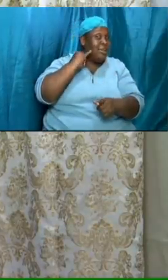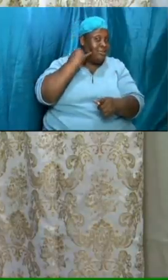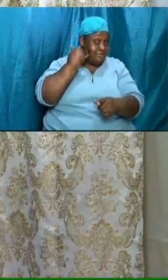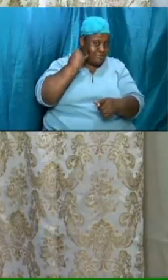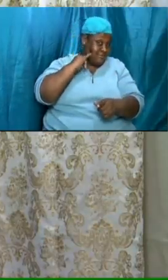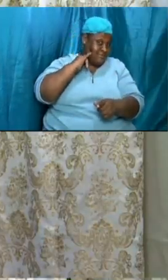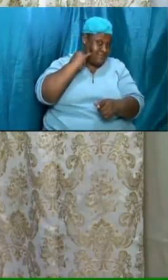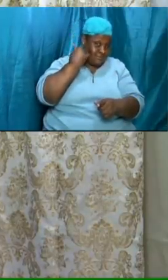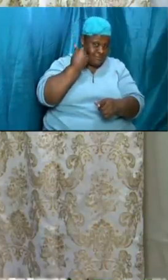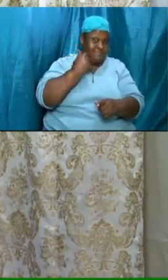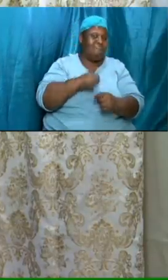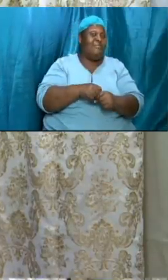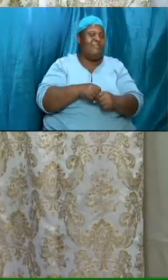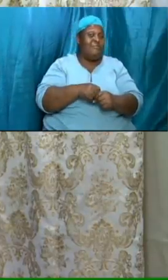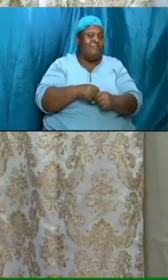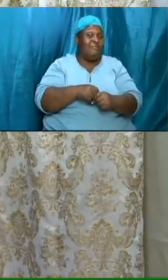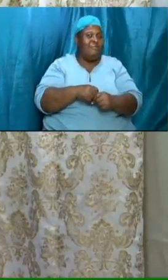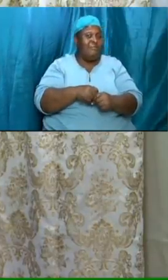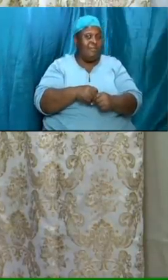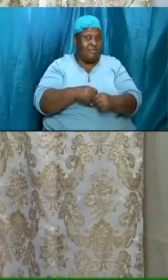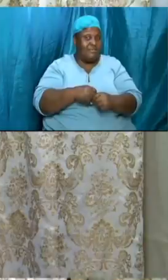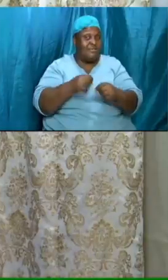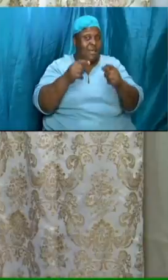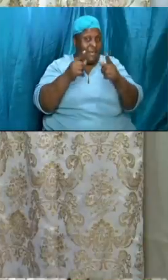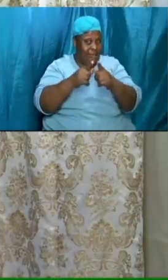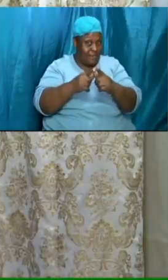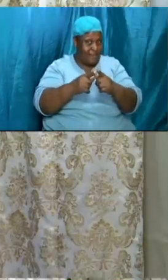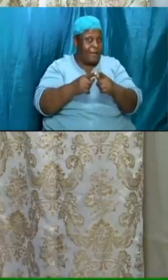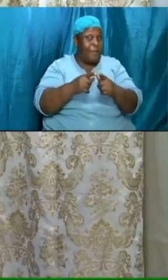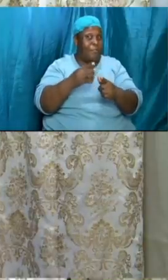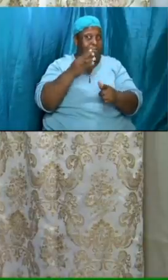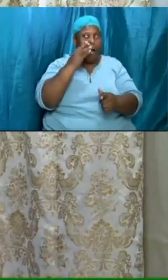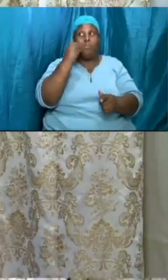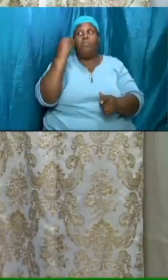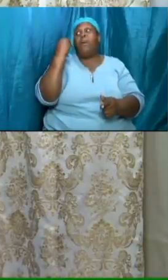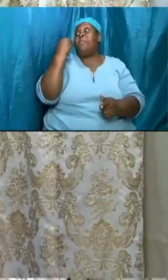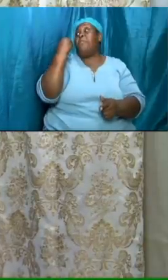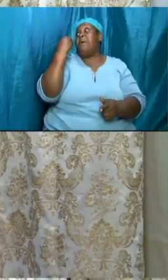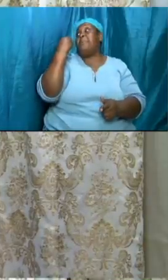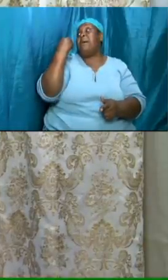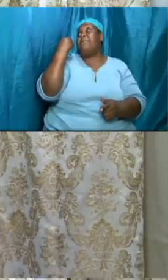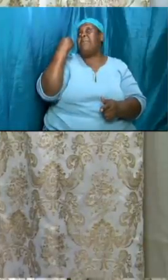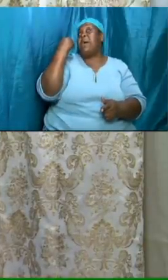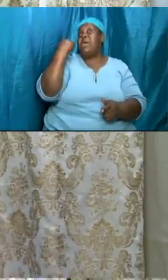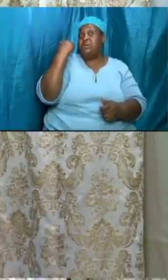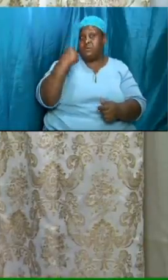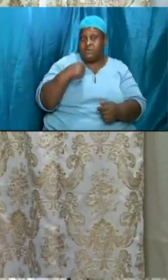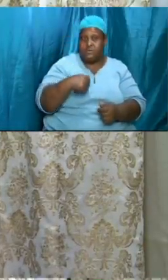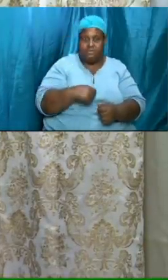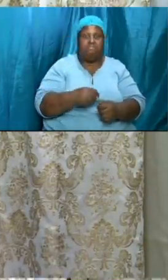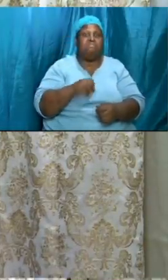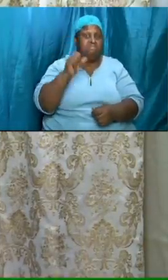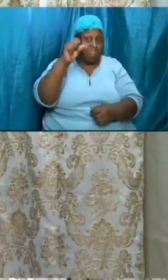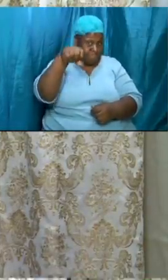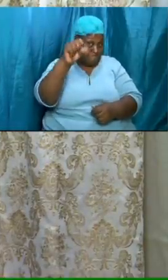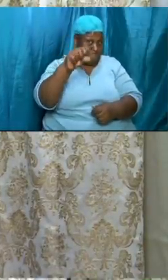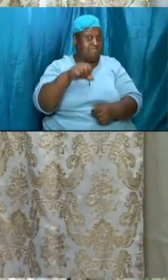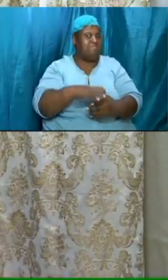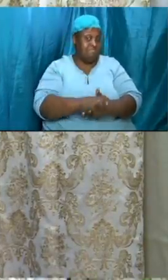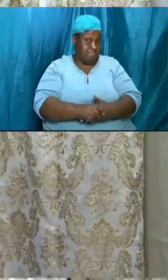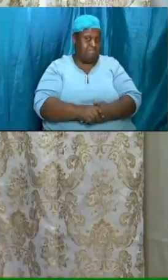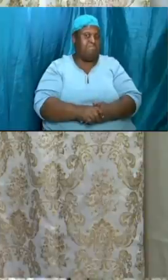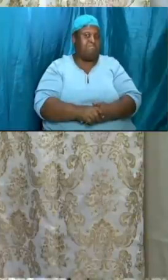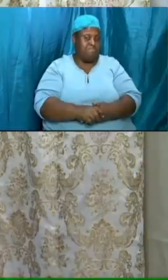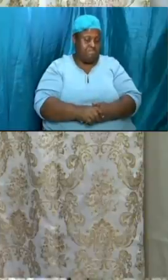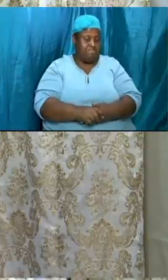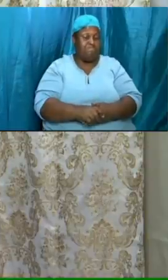to find a wife for abraham's son isaac his test was the woman that gives